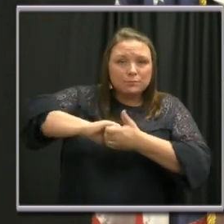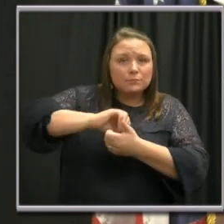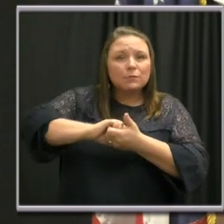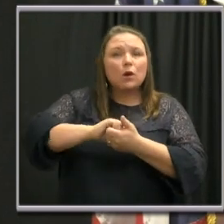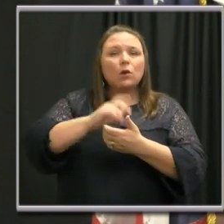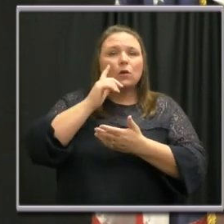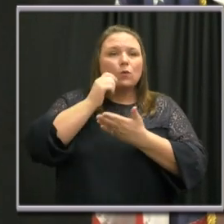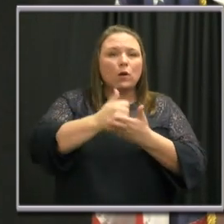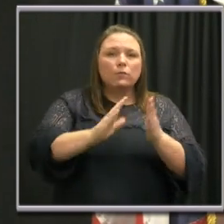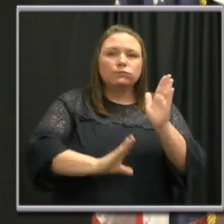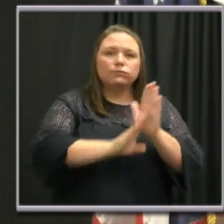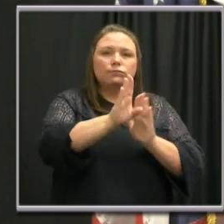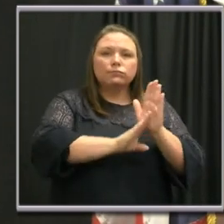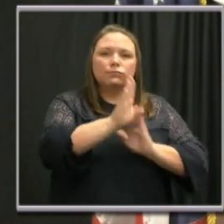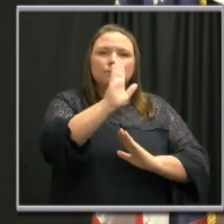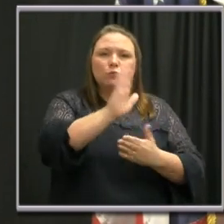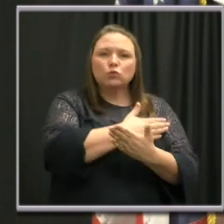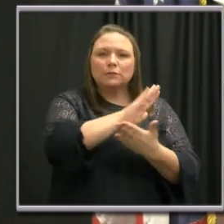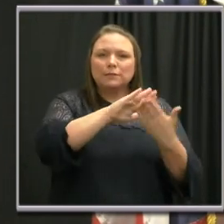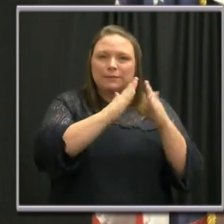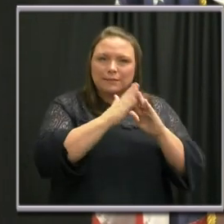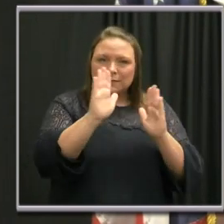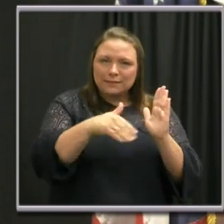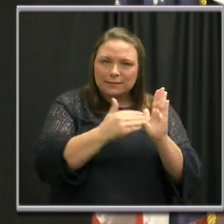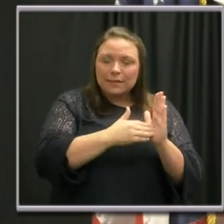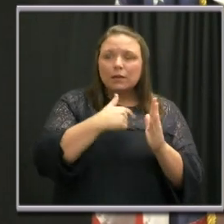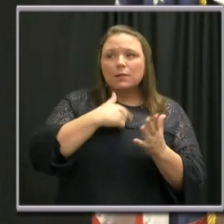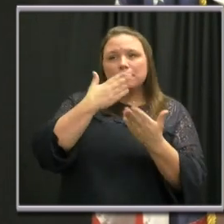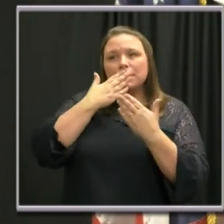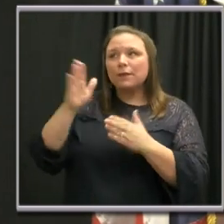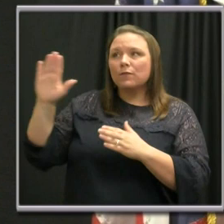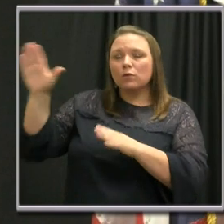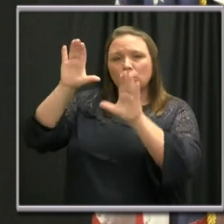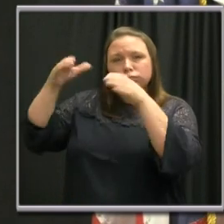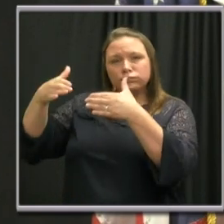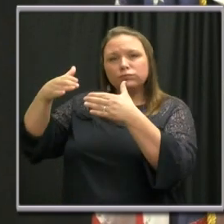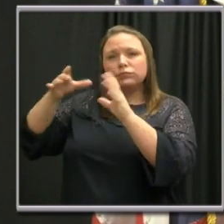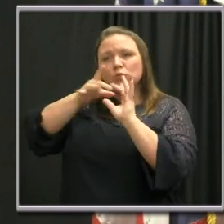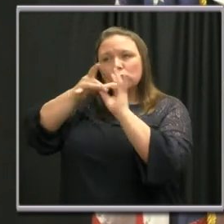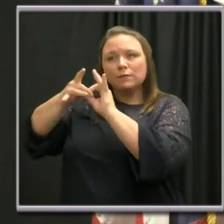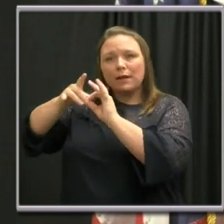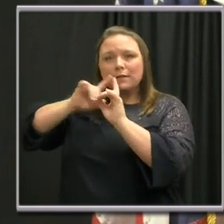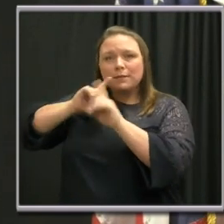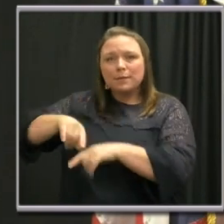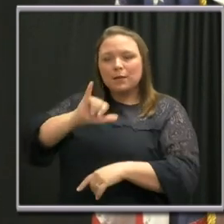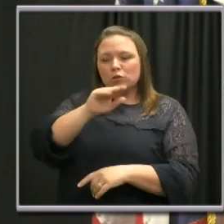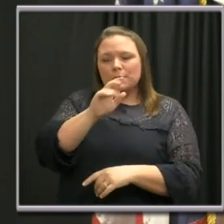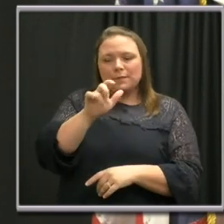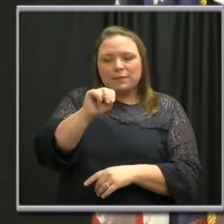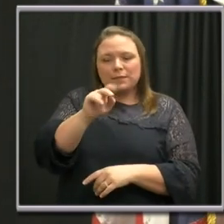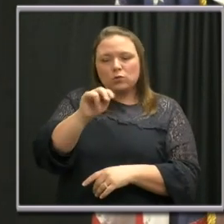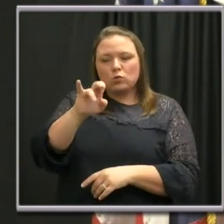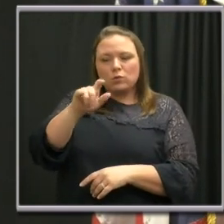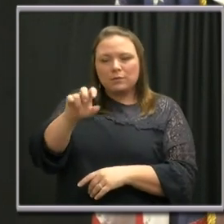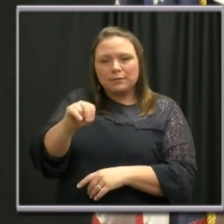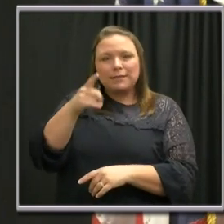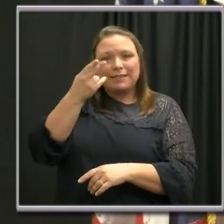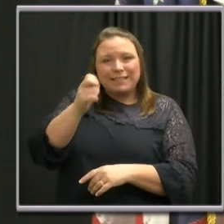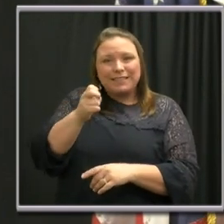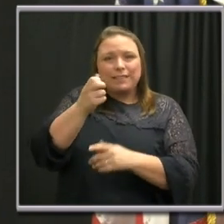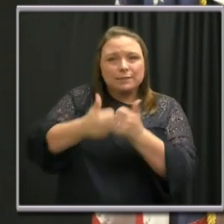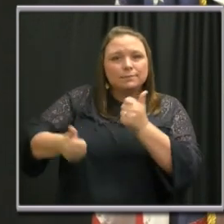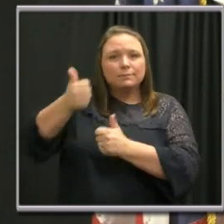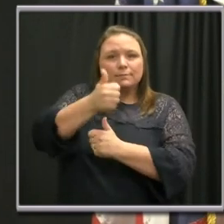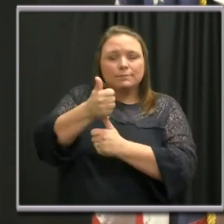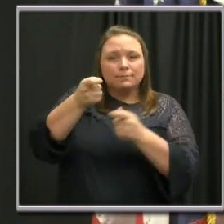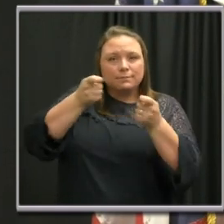City Center over the weekend. I'm grateful that the State Unified Command has appointed Mr. Jameson Norton as Chief Administrative Officer of this